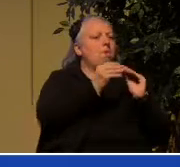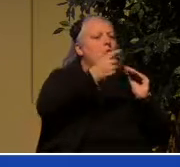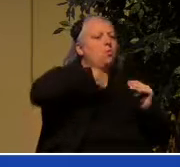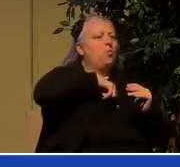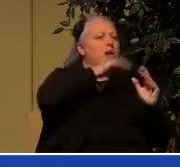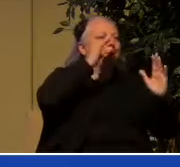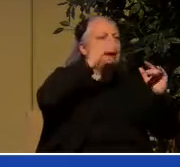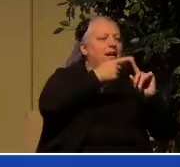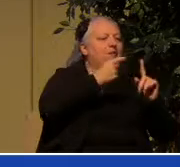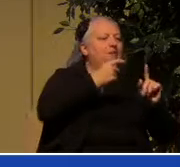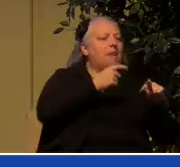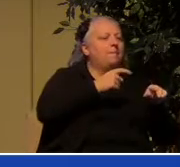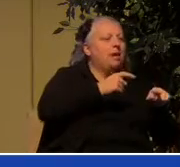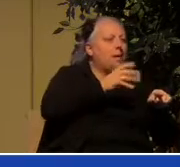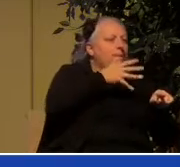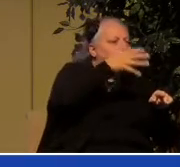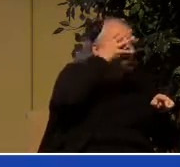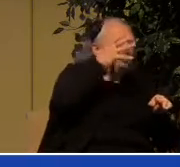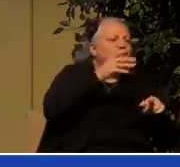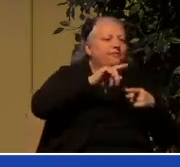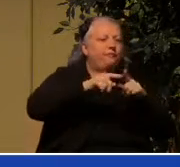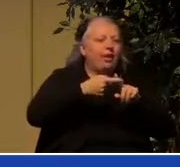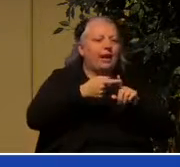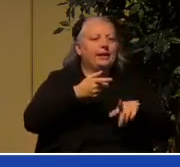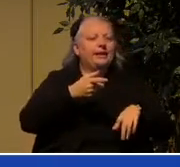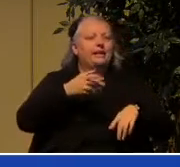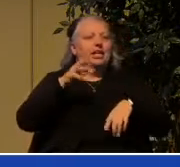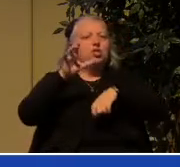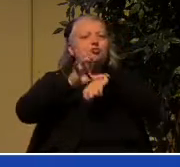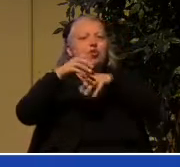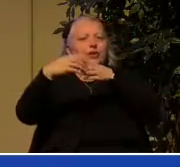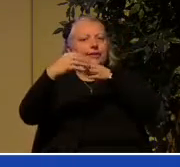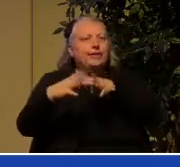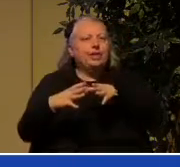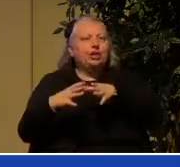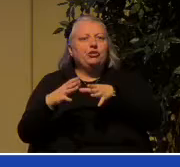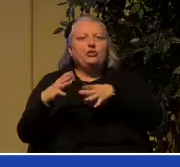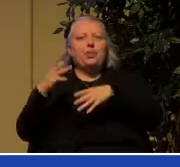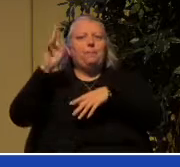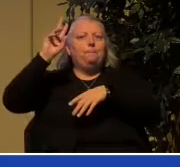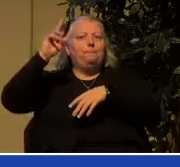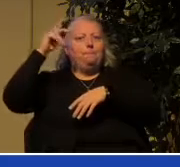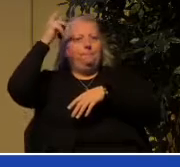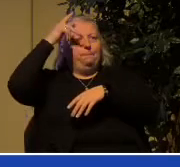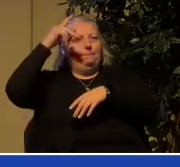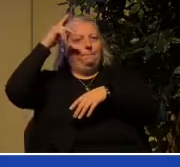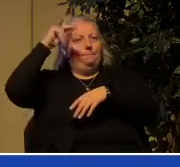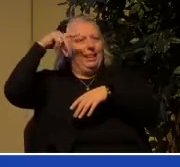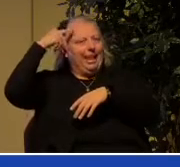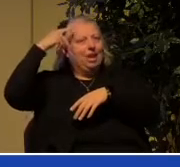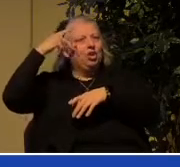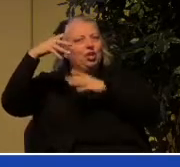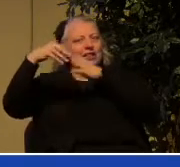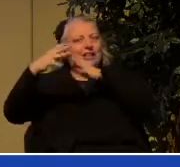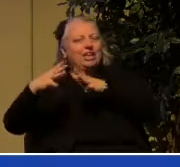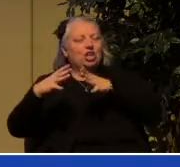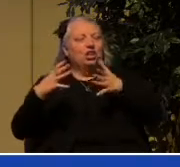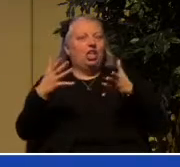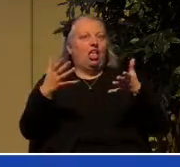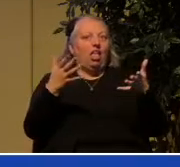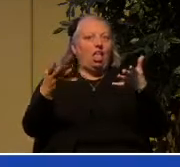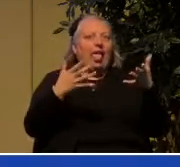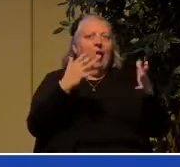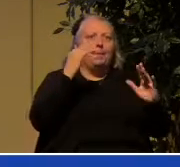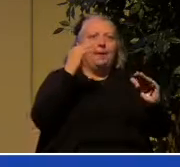church leaders, from political leaders, the more likely we are to be disappointed. And that produces for a lot of